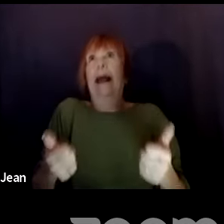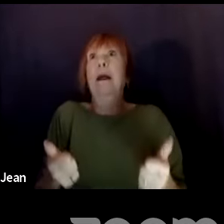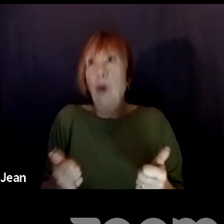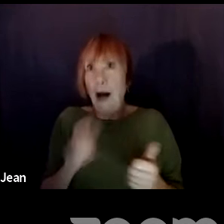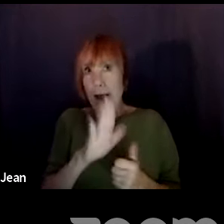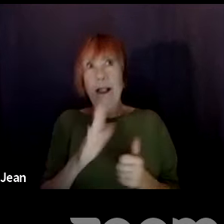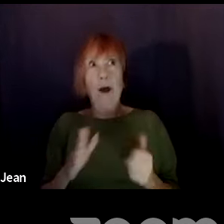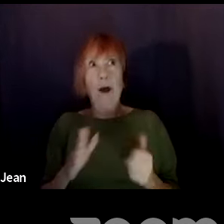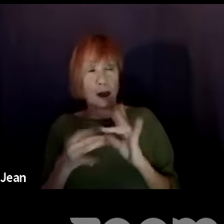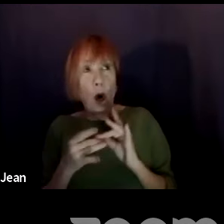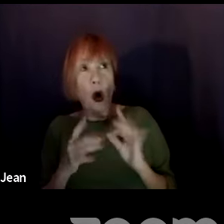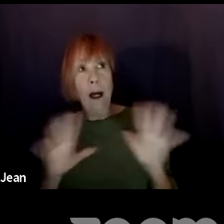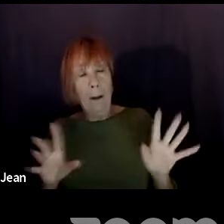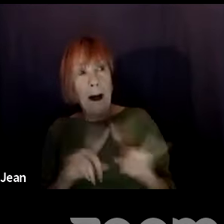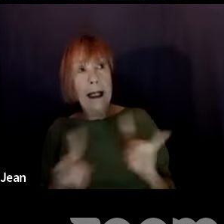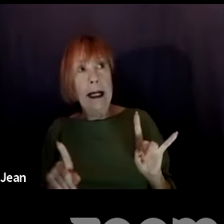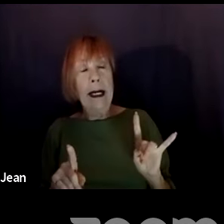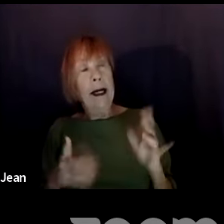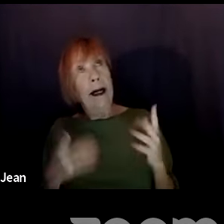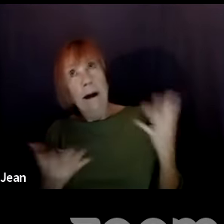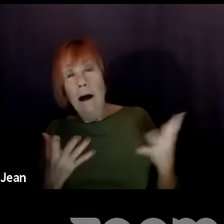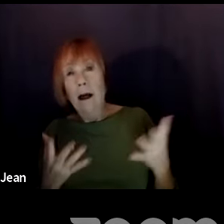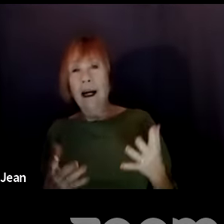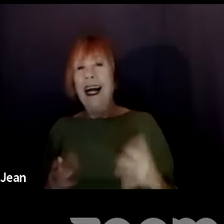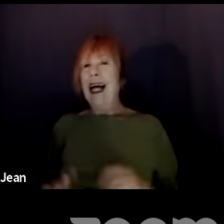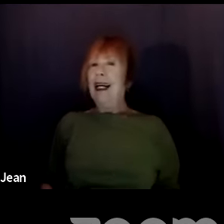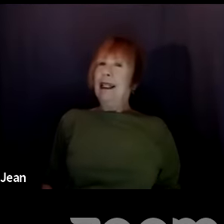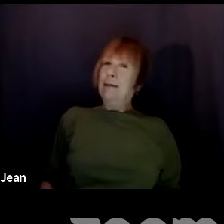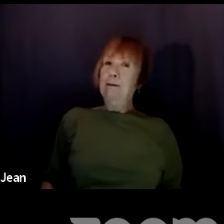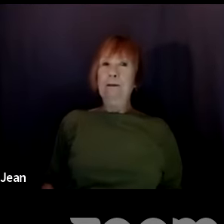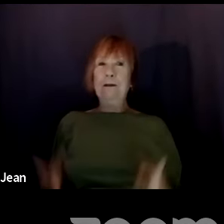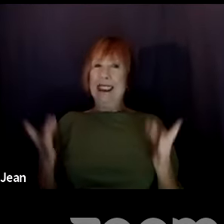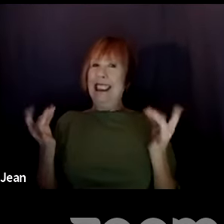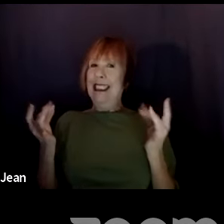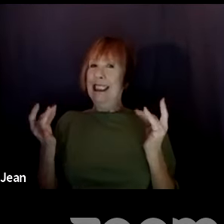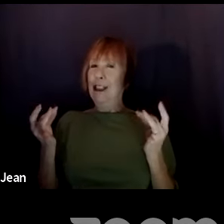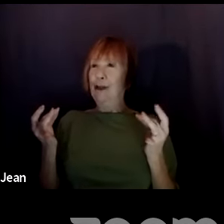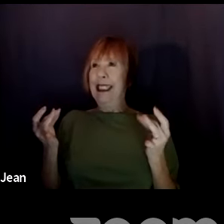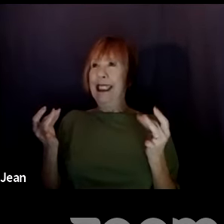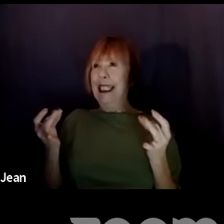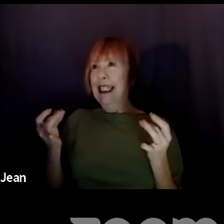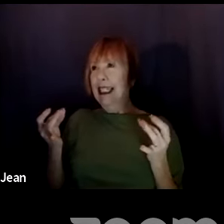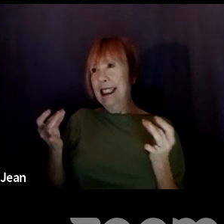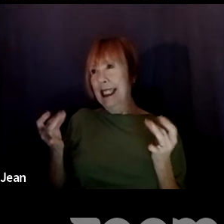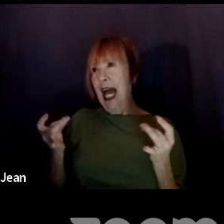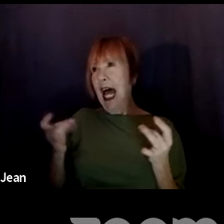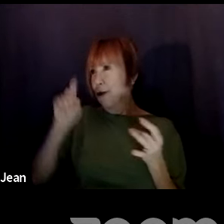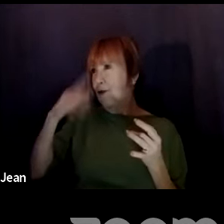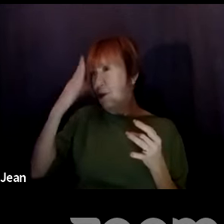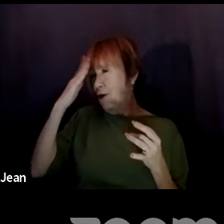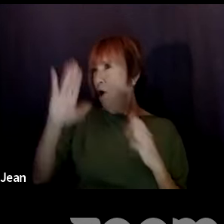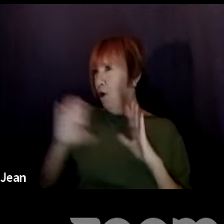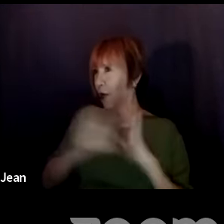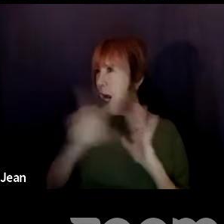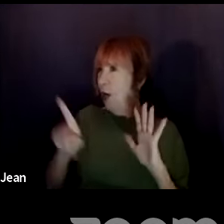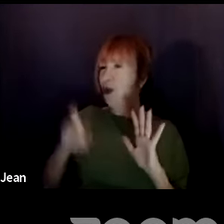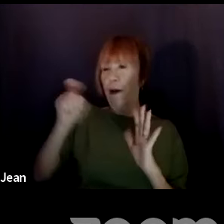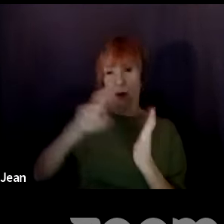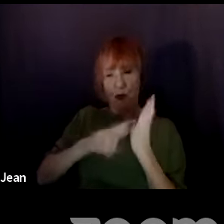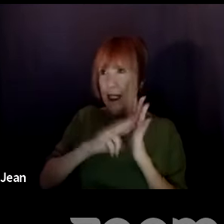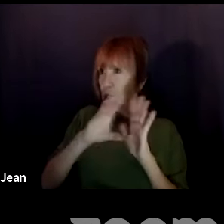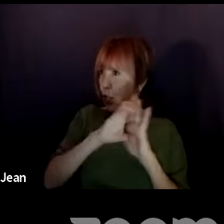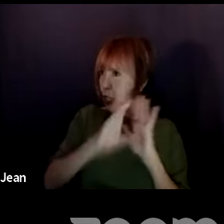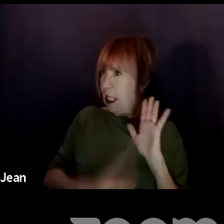tricky. I think it has a lot to do with, uh, with, with knowing your character, with researching your